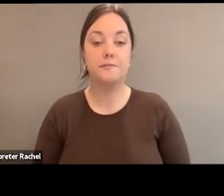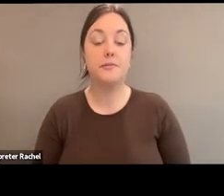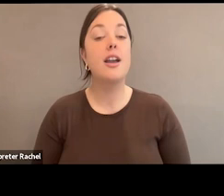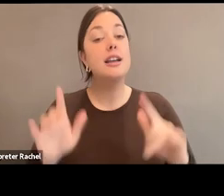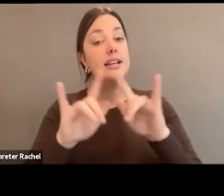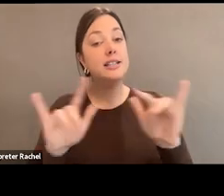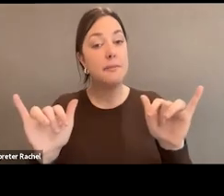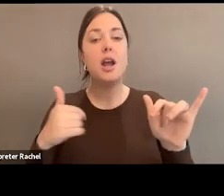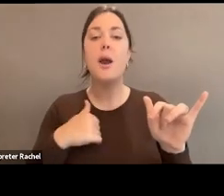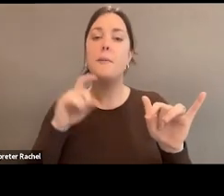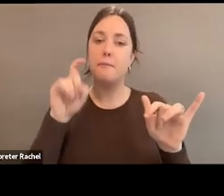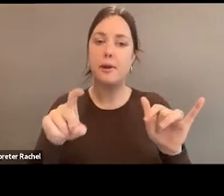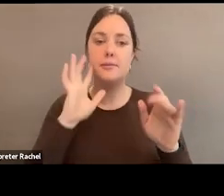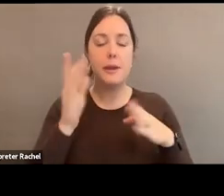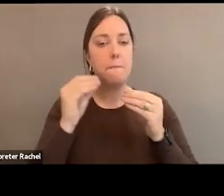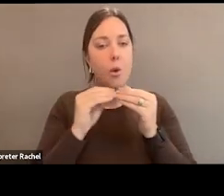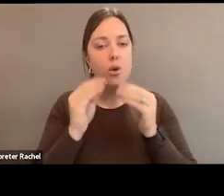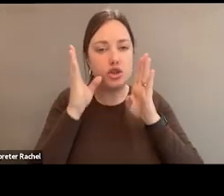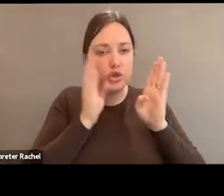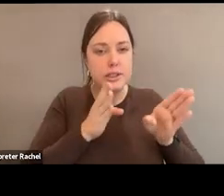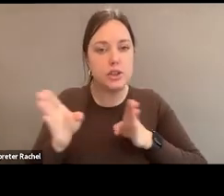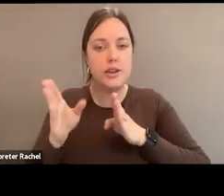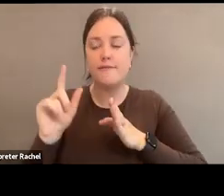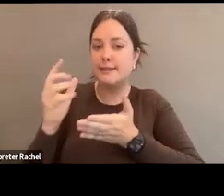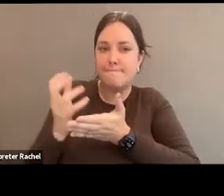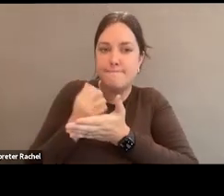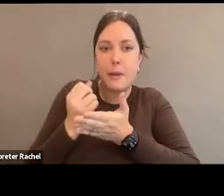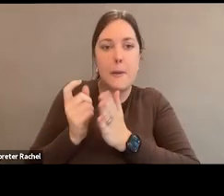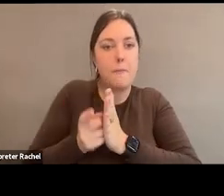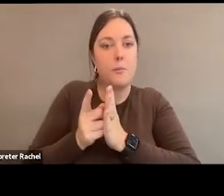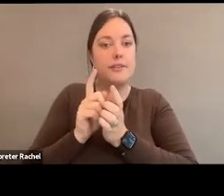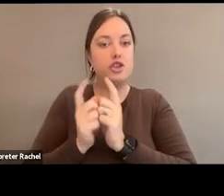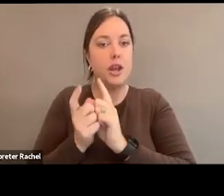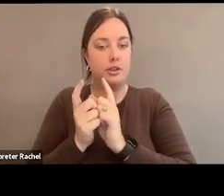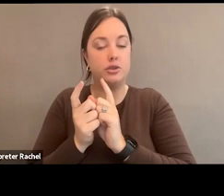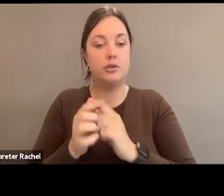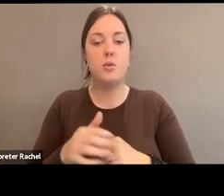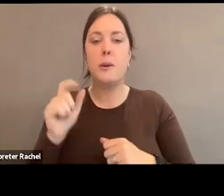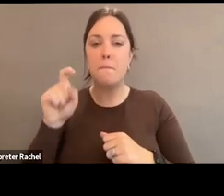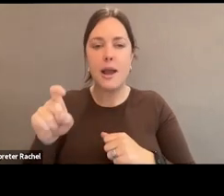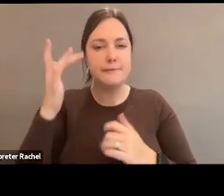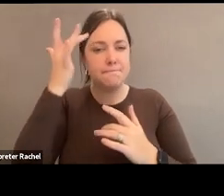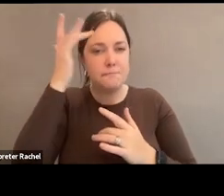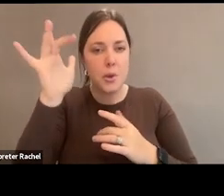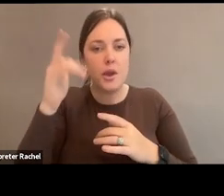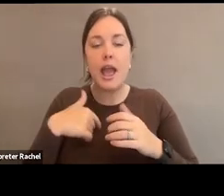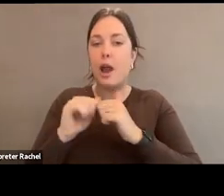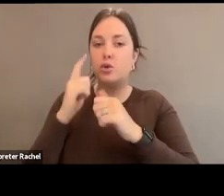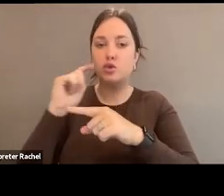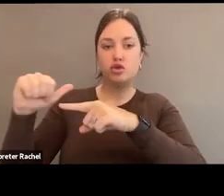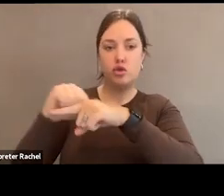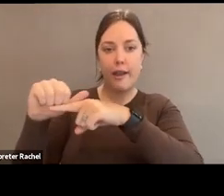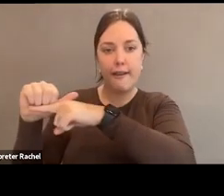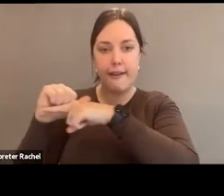strategic as well in this pump moment of change and I think the opportunity we have. We want to be strategic about training our art advocates throughout